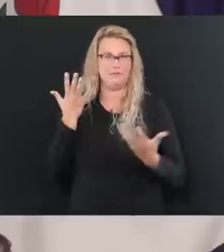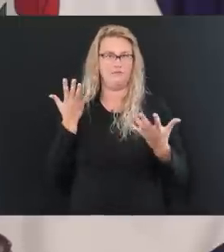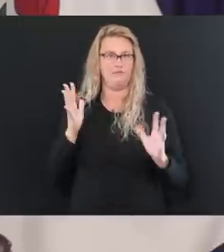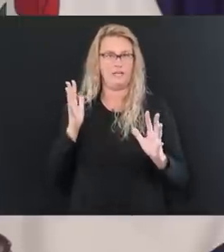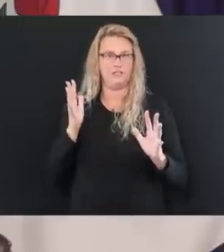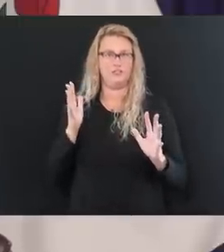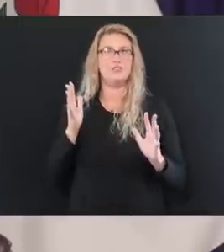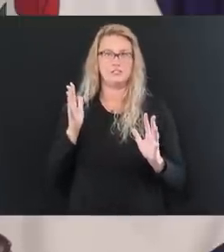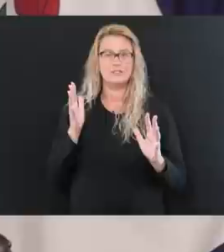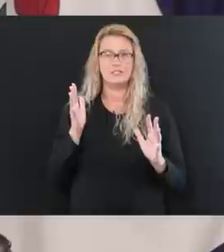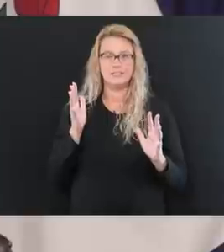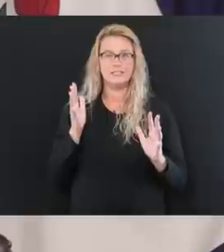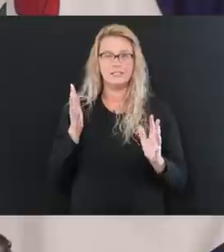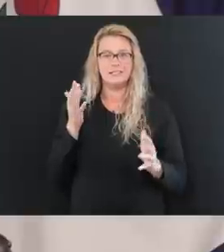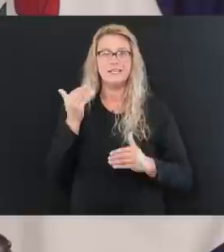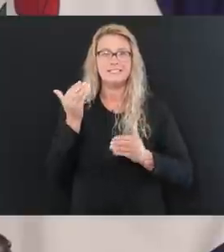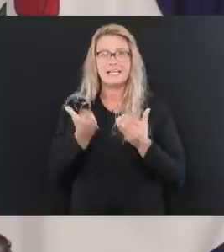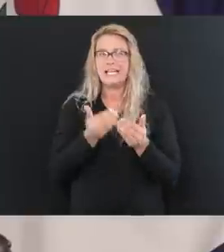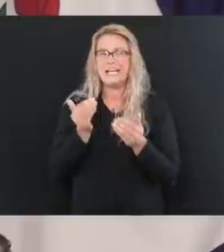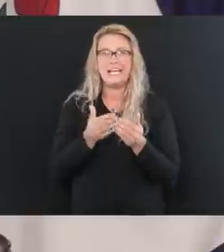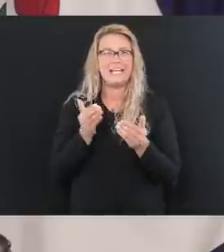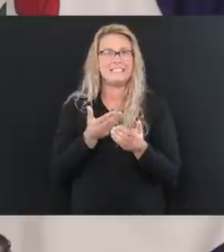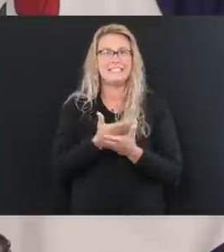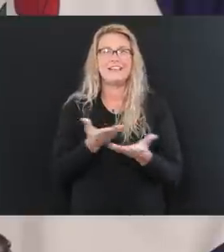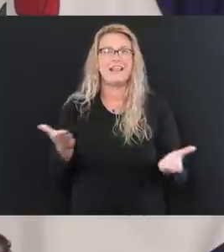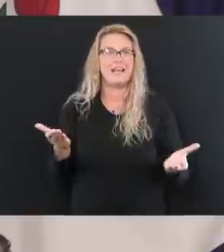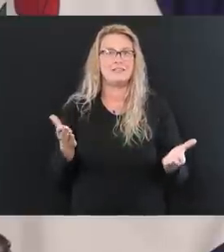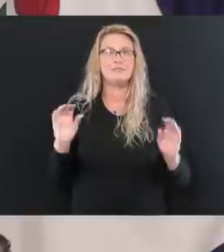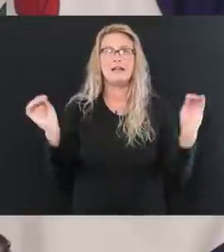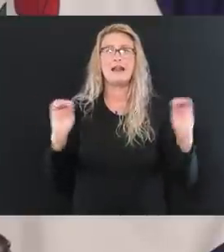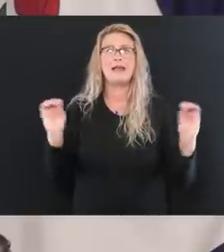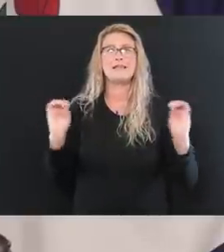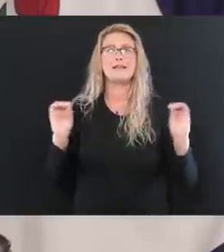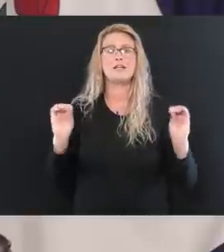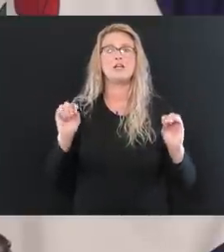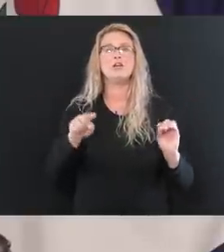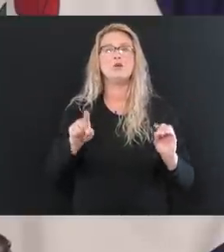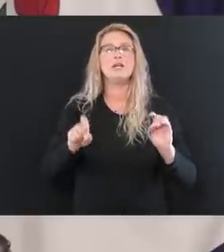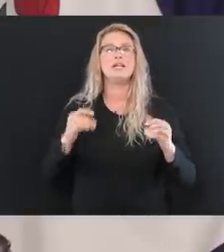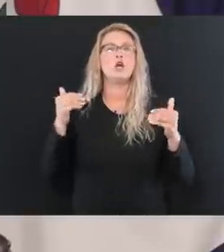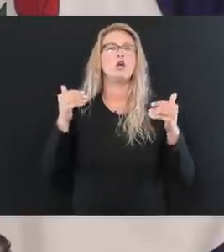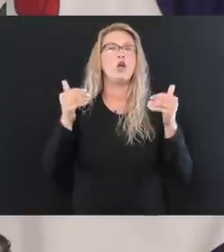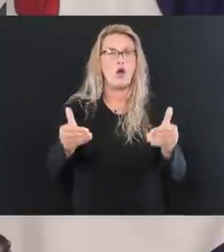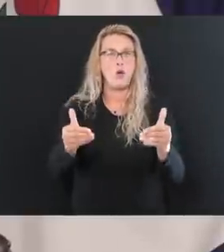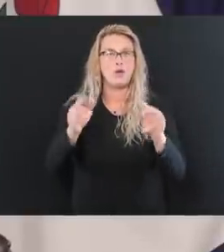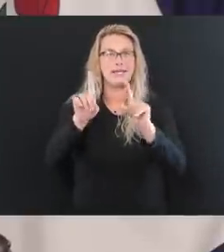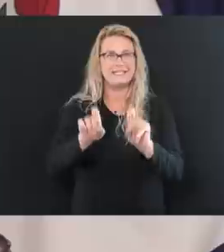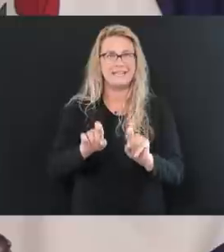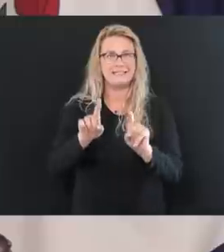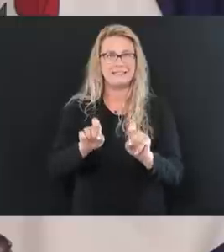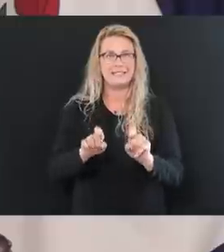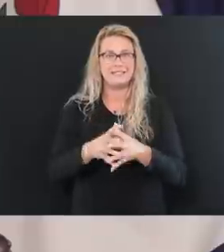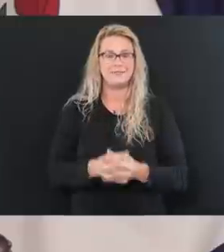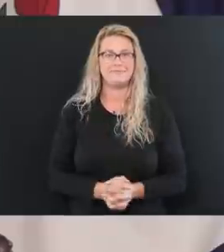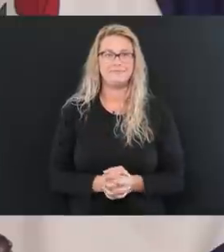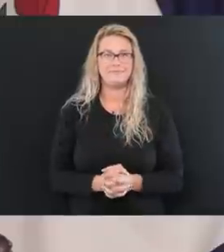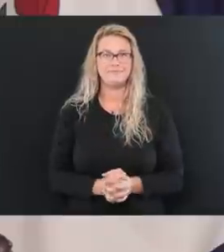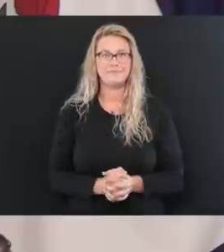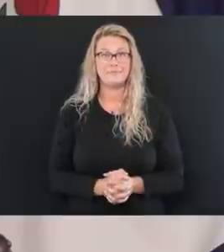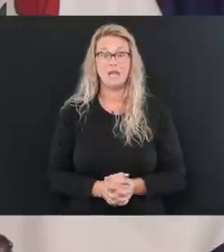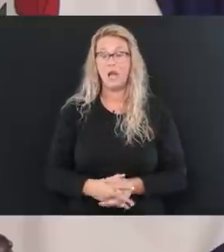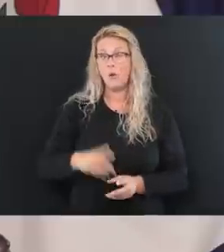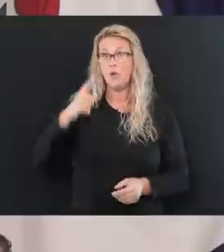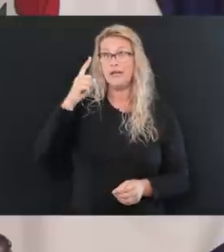and absolutely, it's the easiest thing in the world to do. There's nothing to it. Go get tested. And I even think, you know, from the standpoint of our